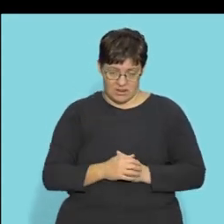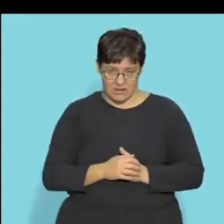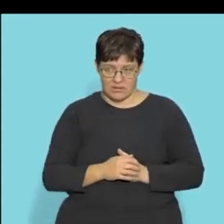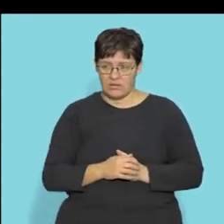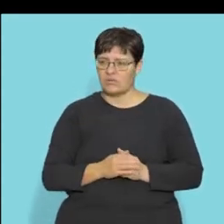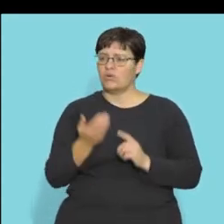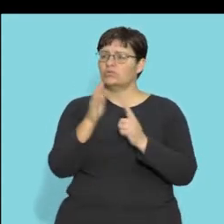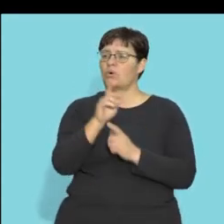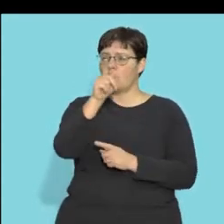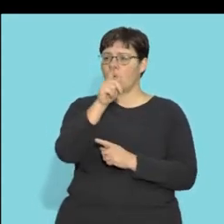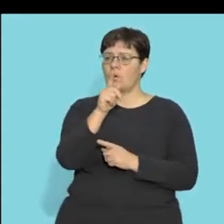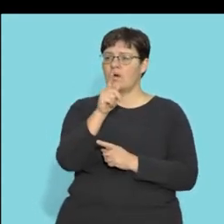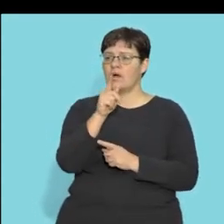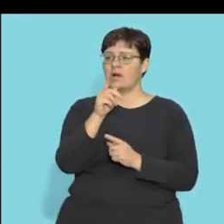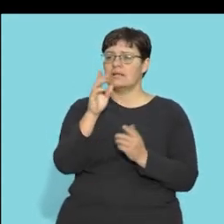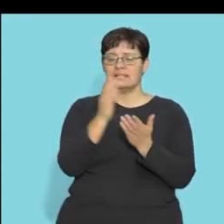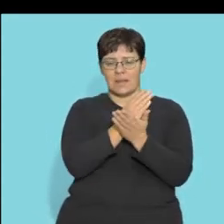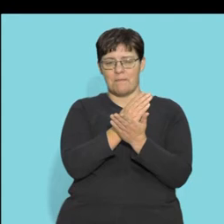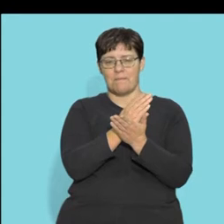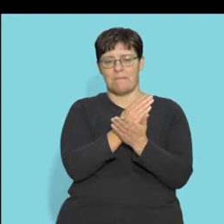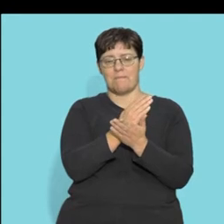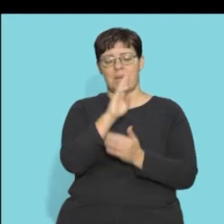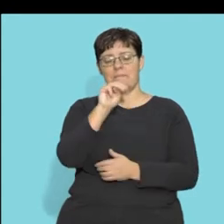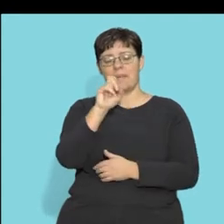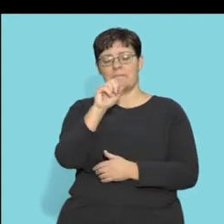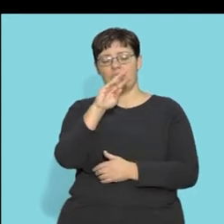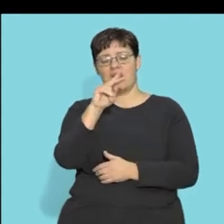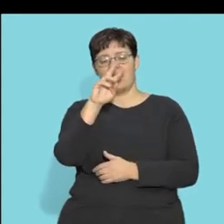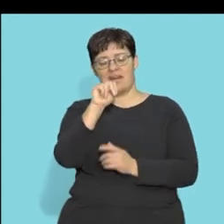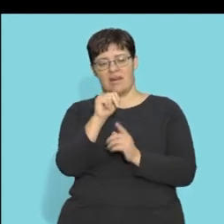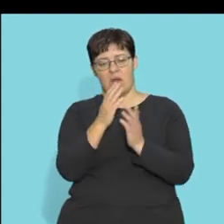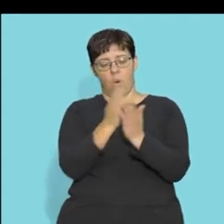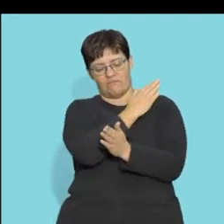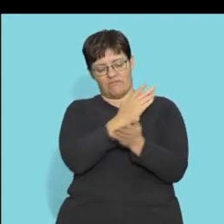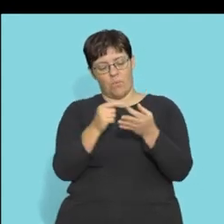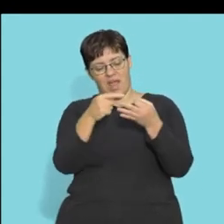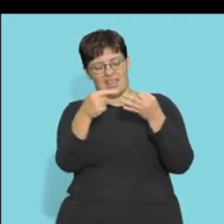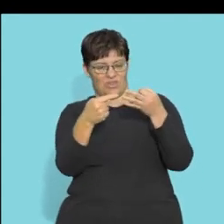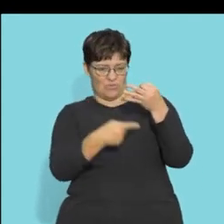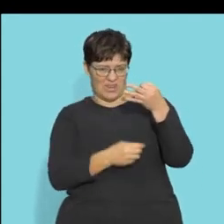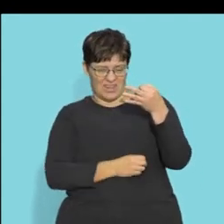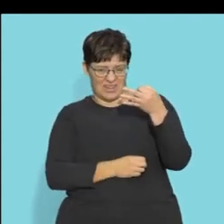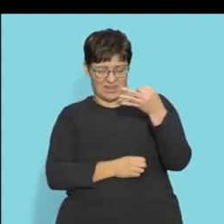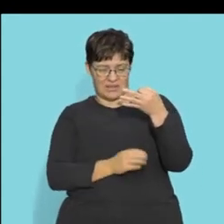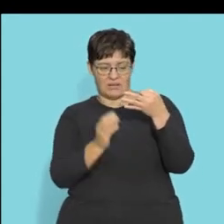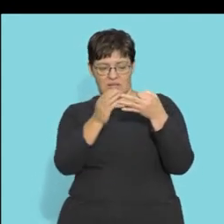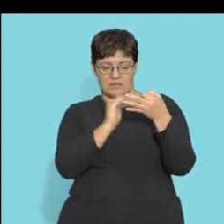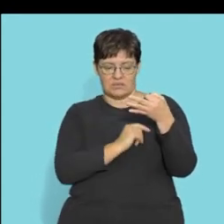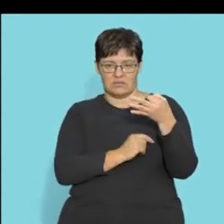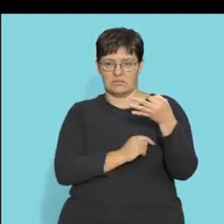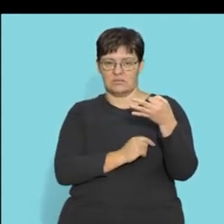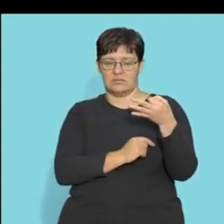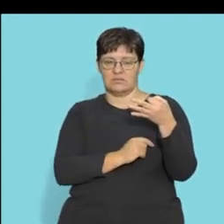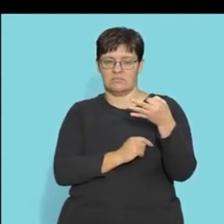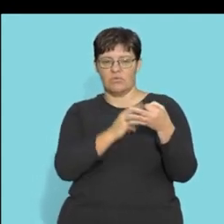So that's basically, and they just showed you that they cut away some of the membranes. This is the outer membrane here. Right. And you can see it. They